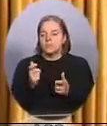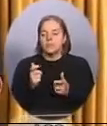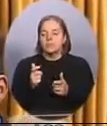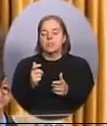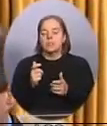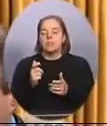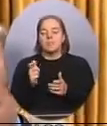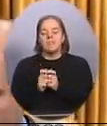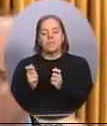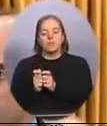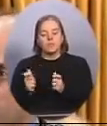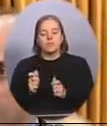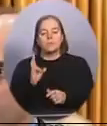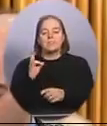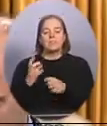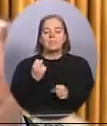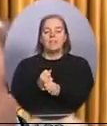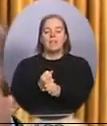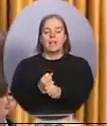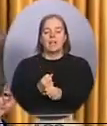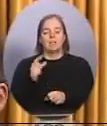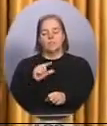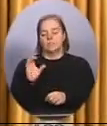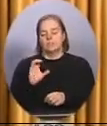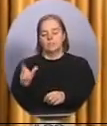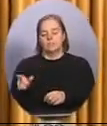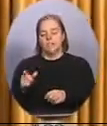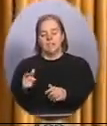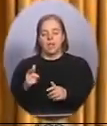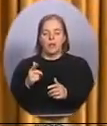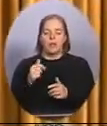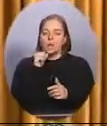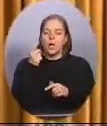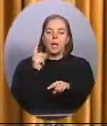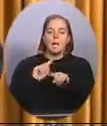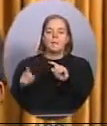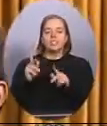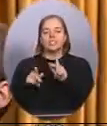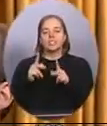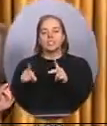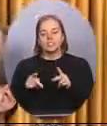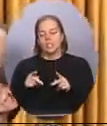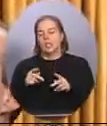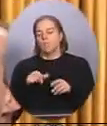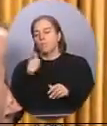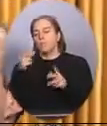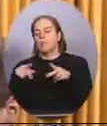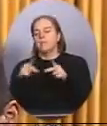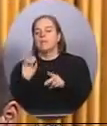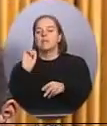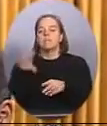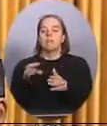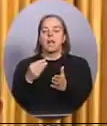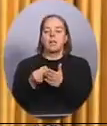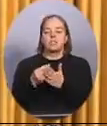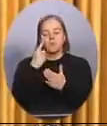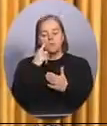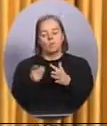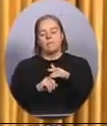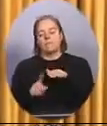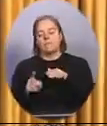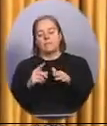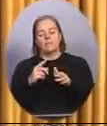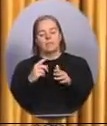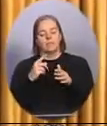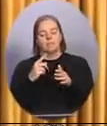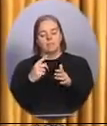Ça fait sept ans que les conservateurs ne livrent pas les marchandises en matière de lutte aux paradis fiscaux. vont-ils enfin emboîter le pas aux autres grandes